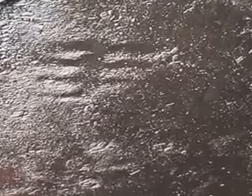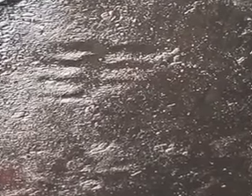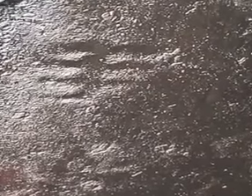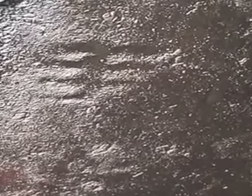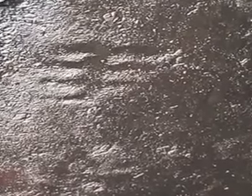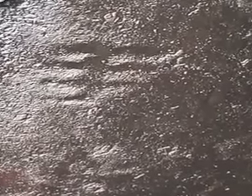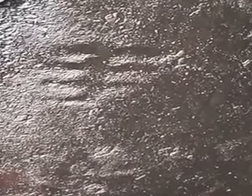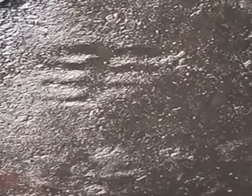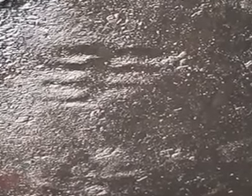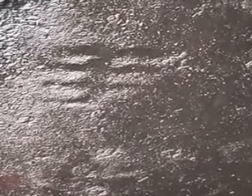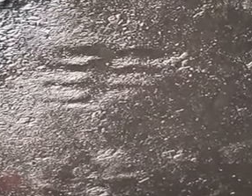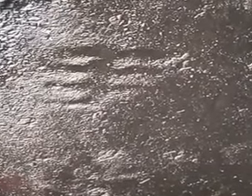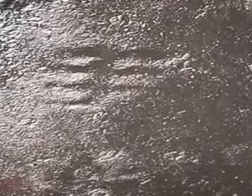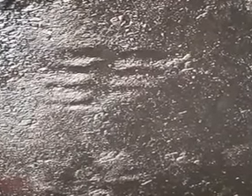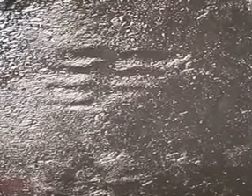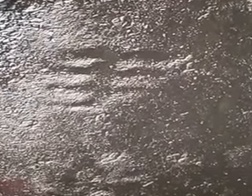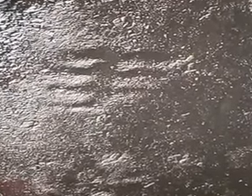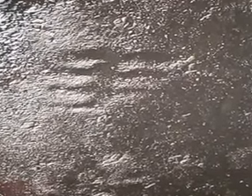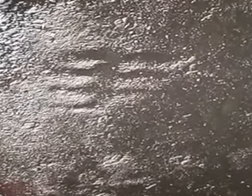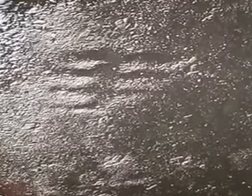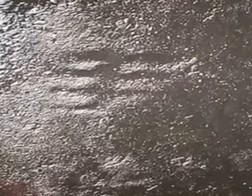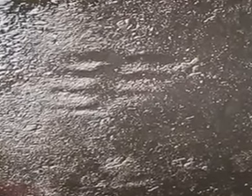ng buwan